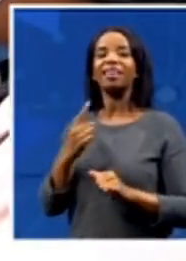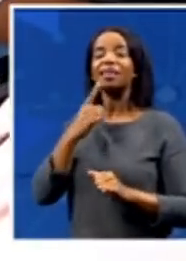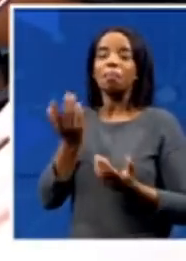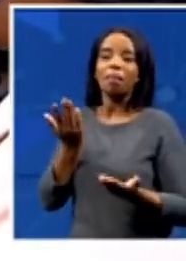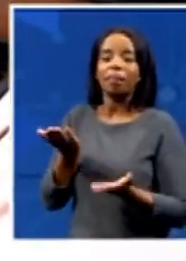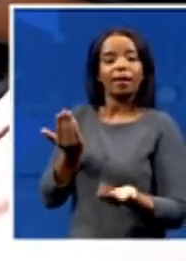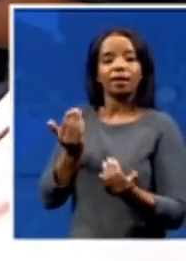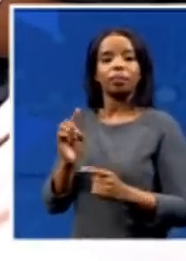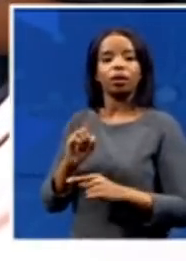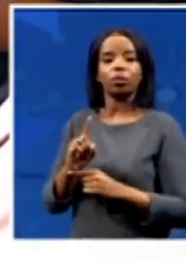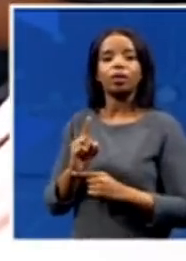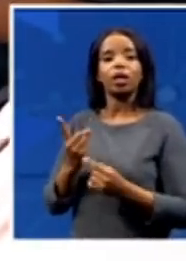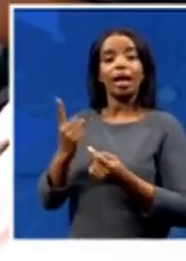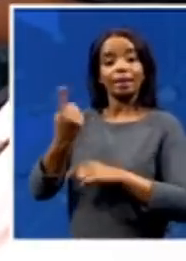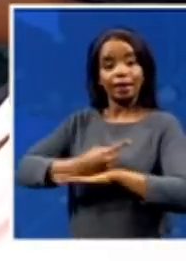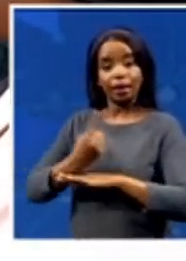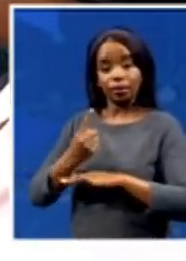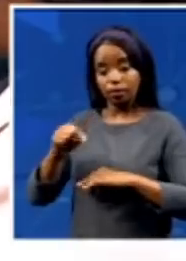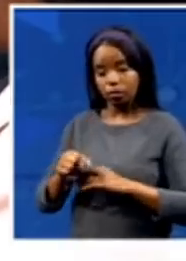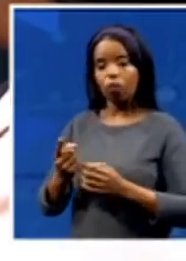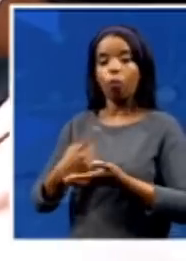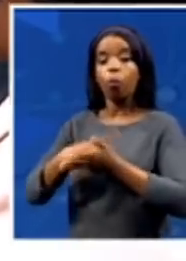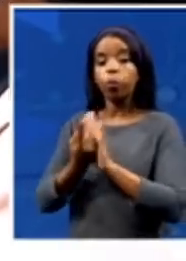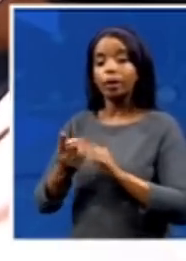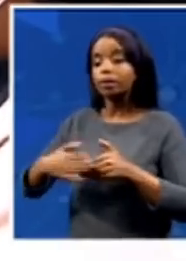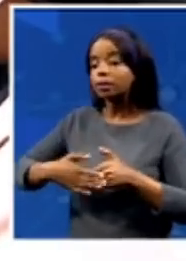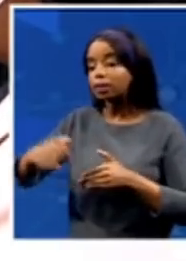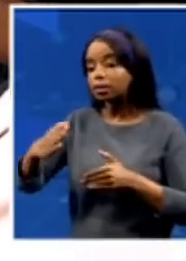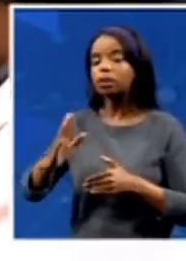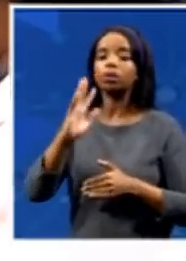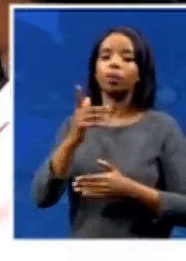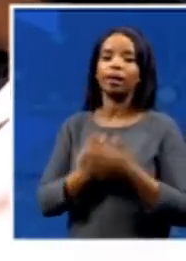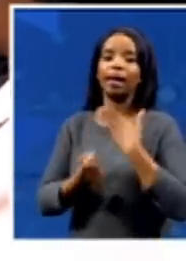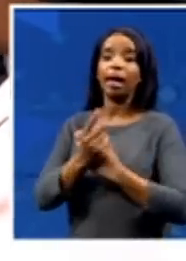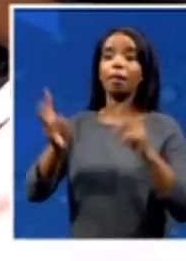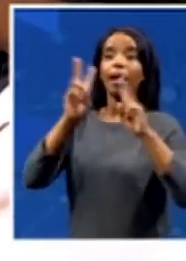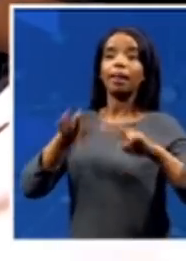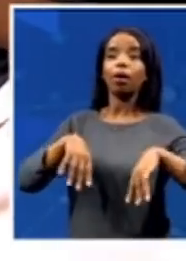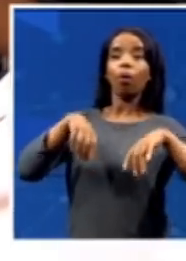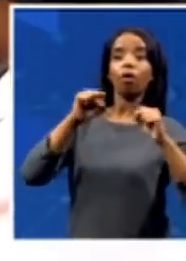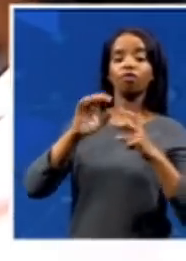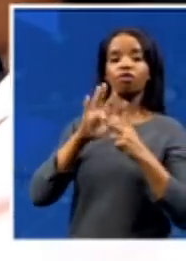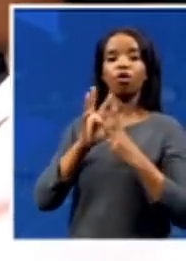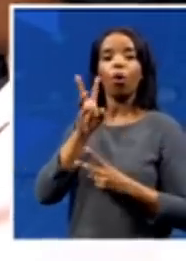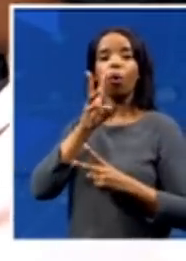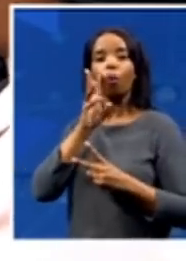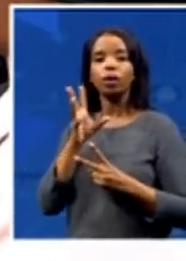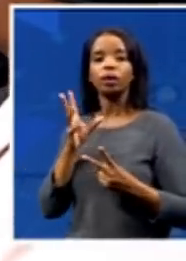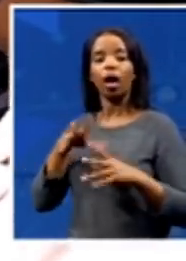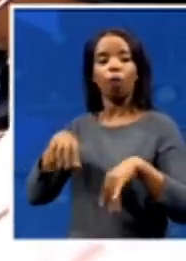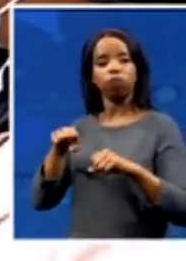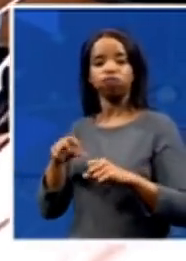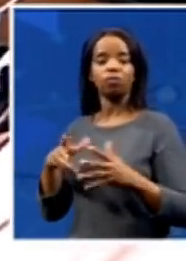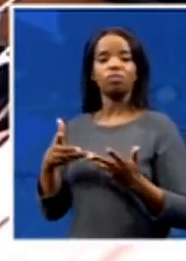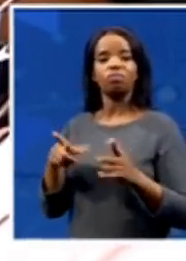experiencing electricity cuts and water cuts as you try to go back and fix the reservoirs and the pumps that were